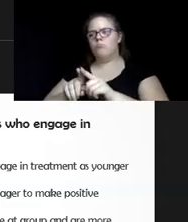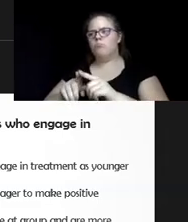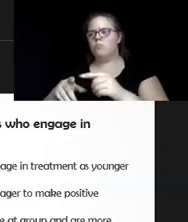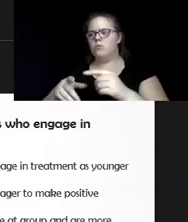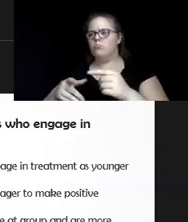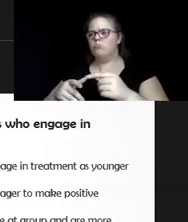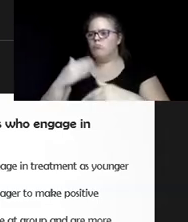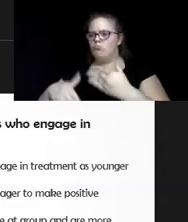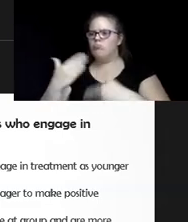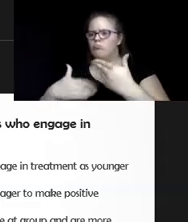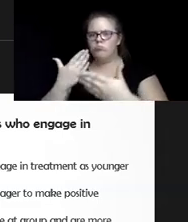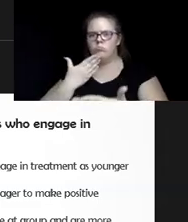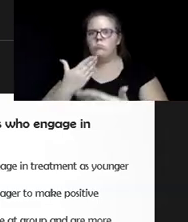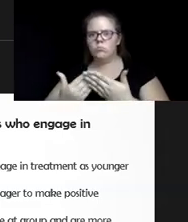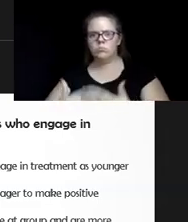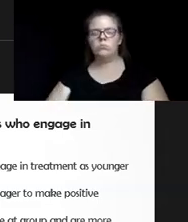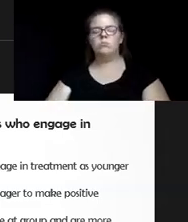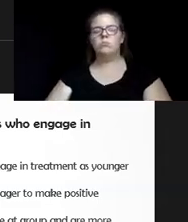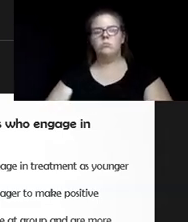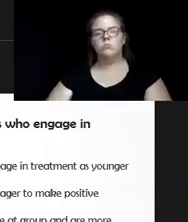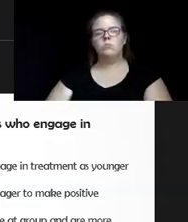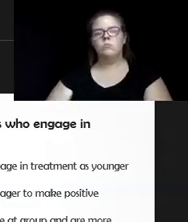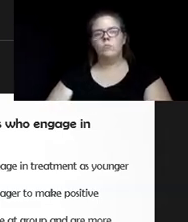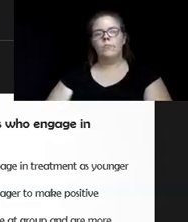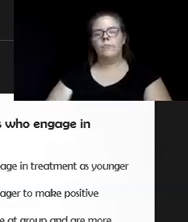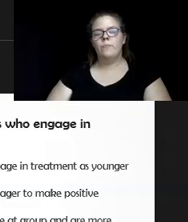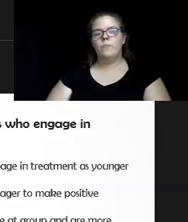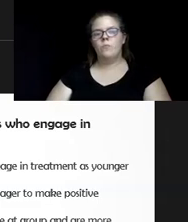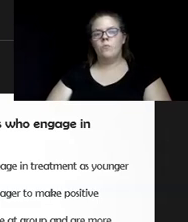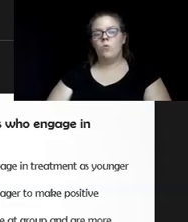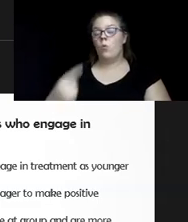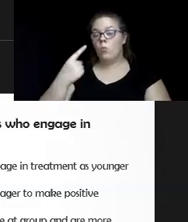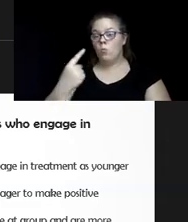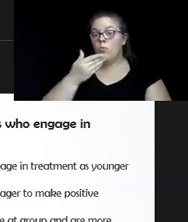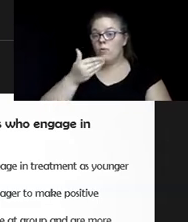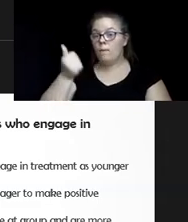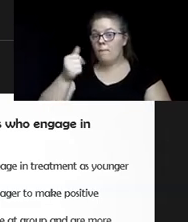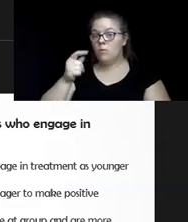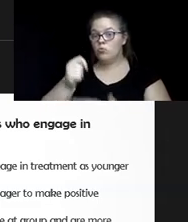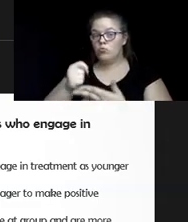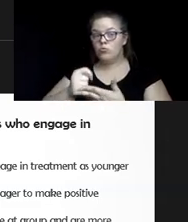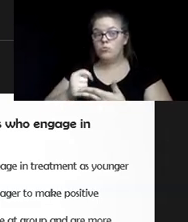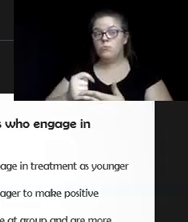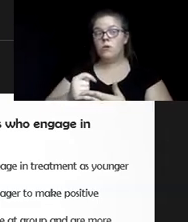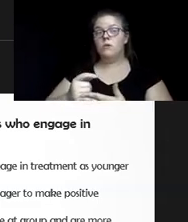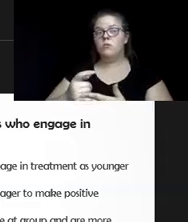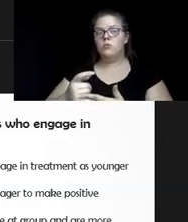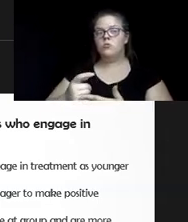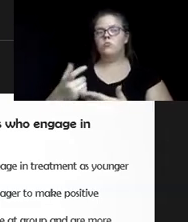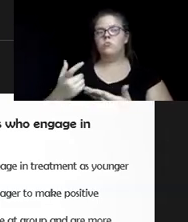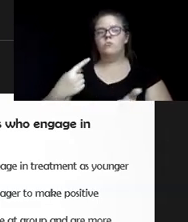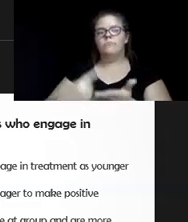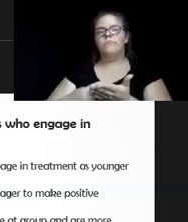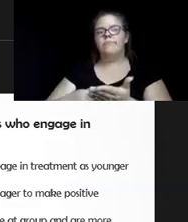So one of the best treatments that have been discovered is what we described as medication